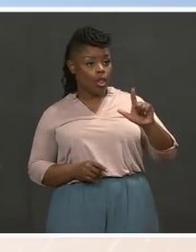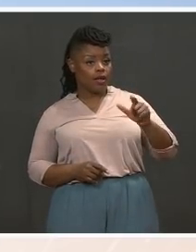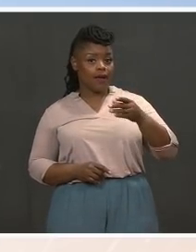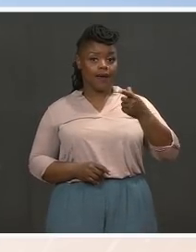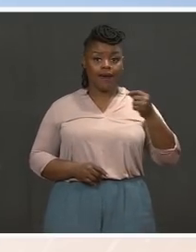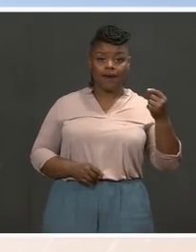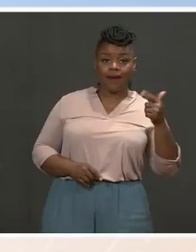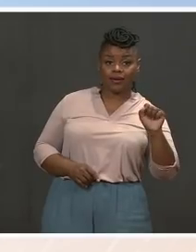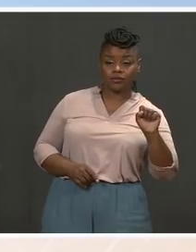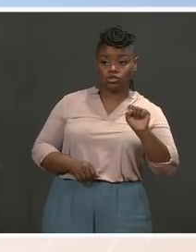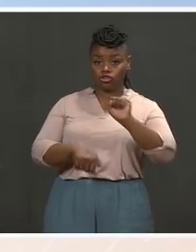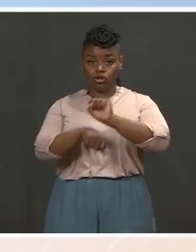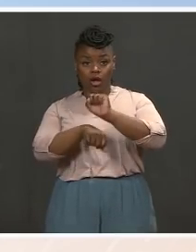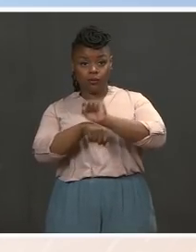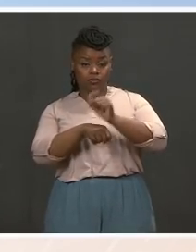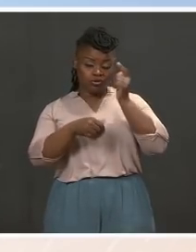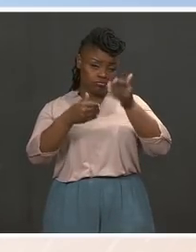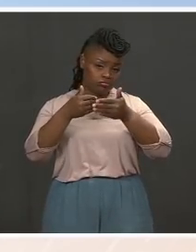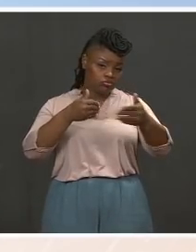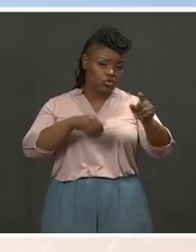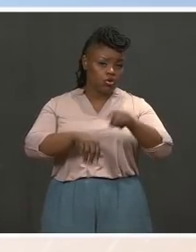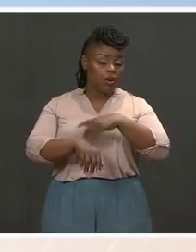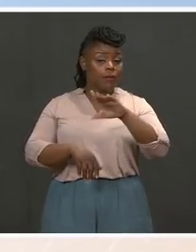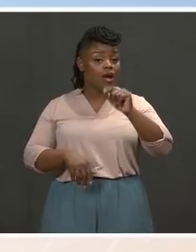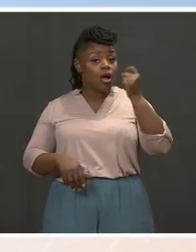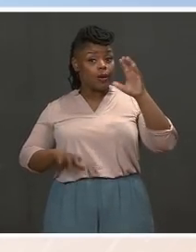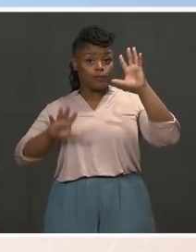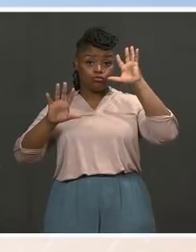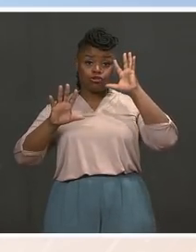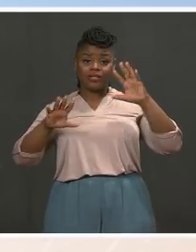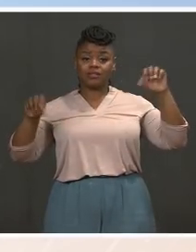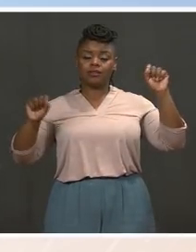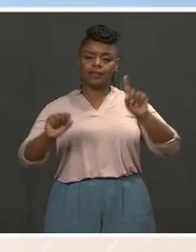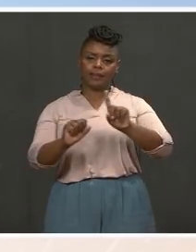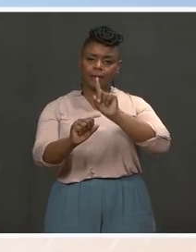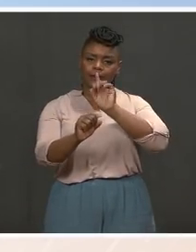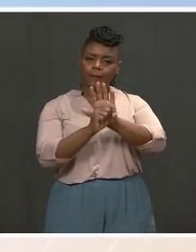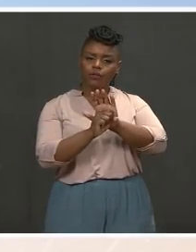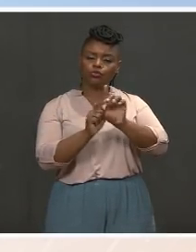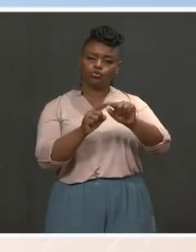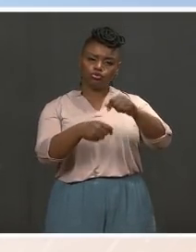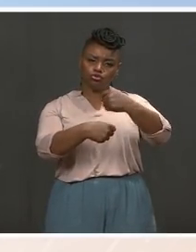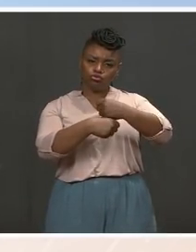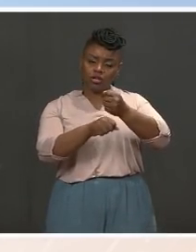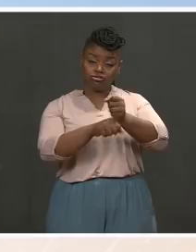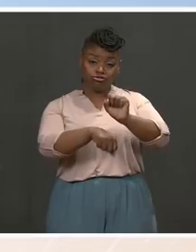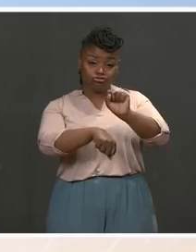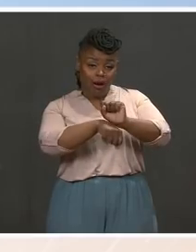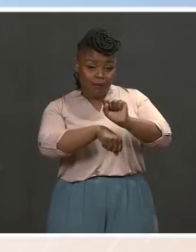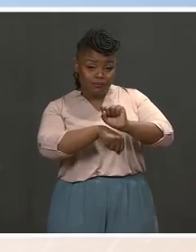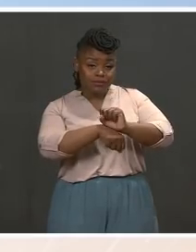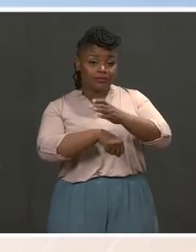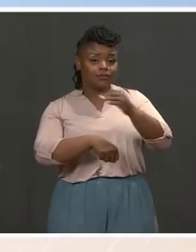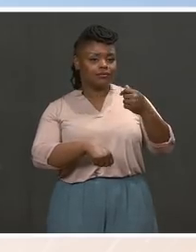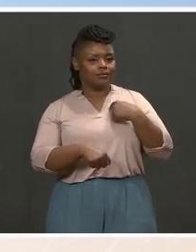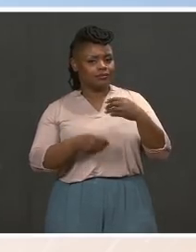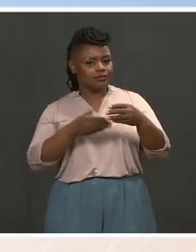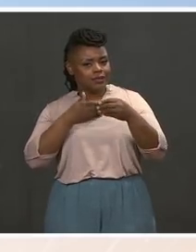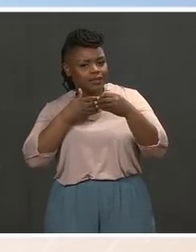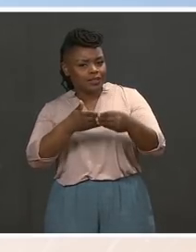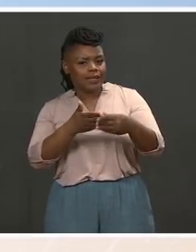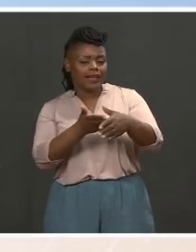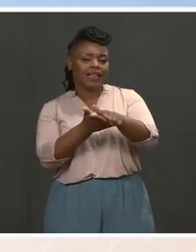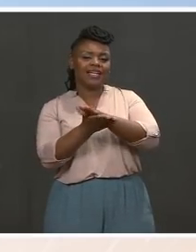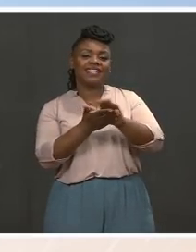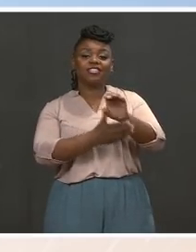has pledged to do is invest to create jobs and ensure America leads the clean energy revolution, which is where the industry is largely going anyway,